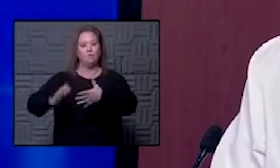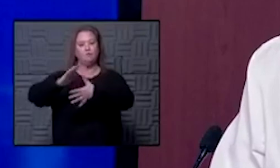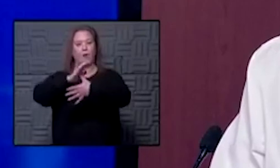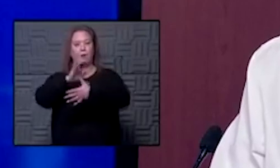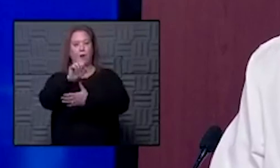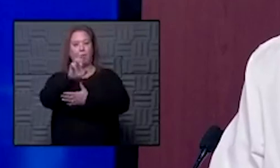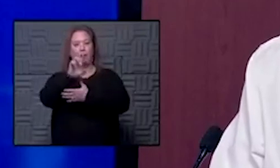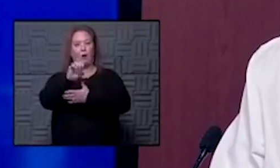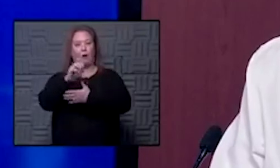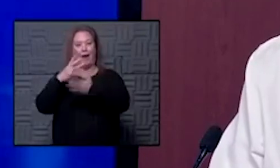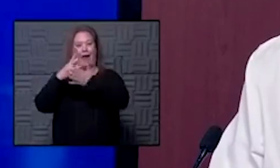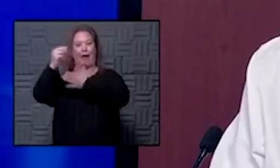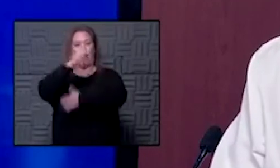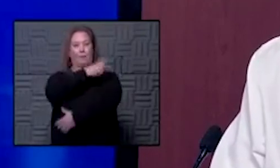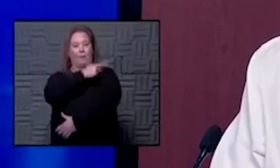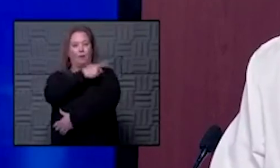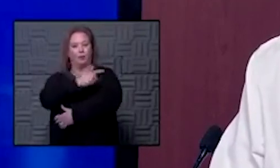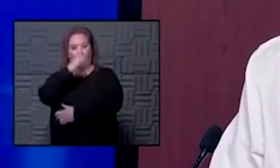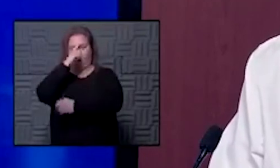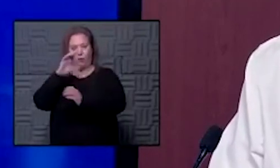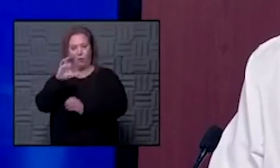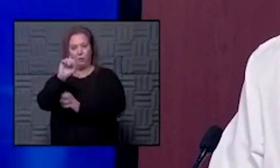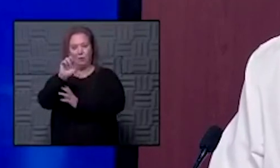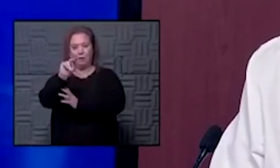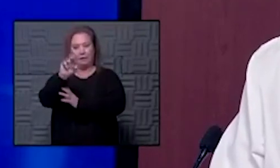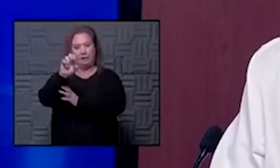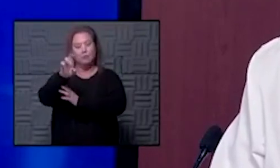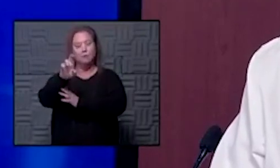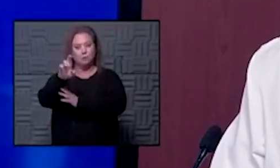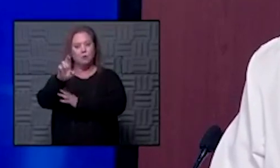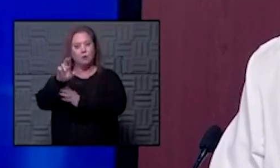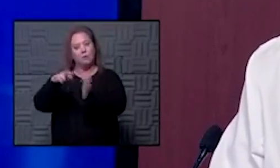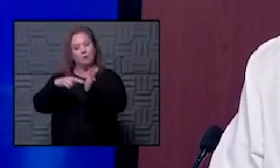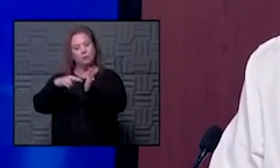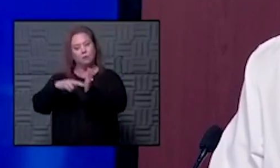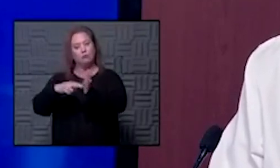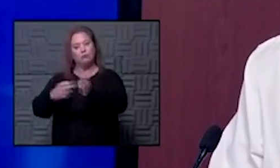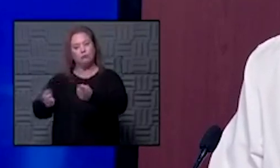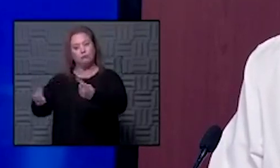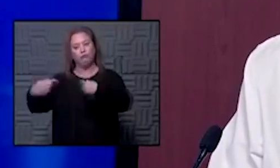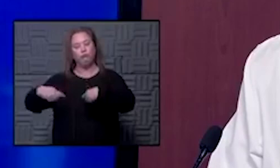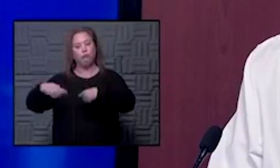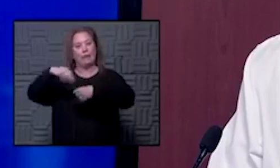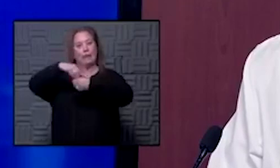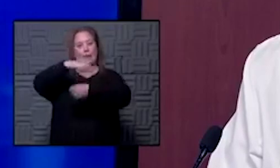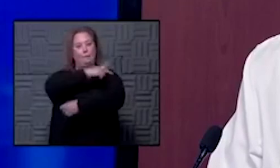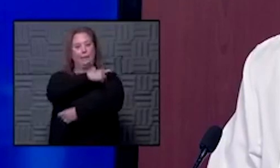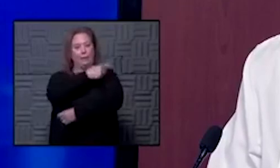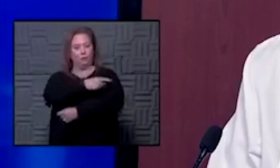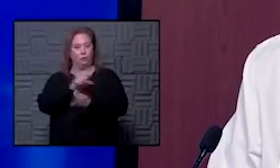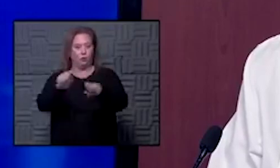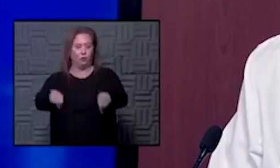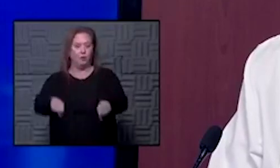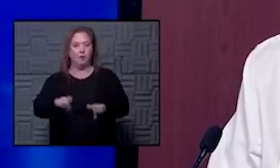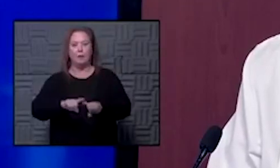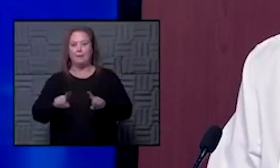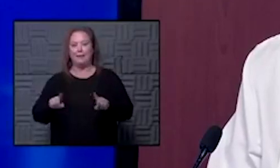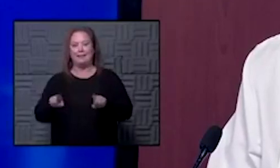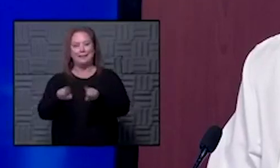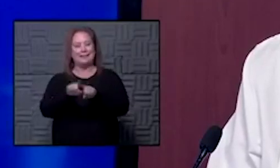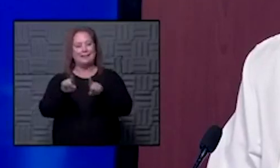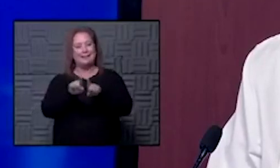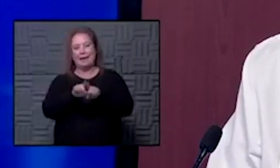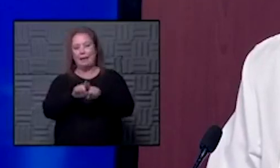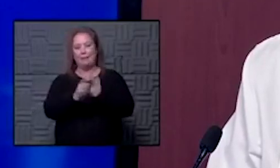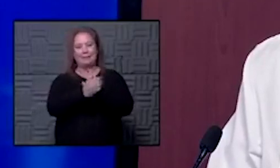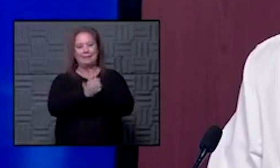ambulatory the outpatient care for cancer or other things we could bring those nurses to the bedside in an inpatient unit as well but the same questions would